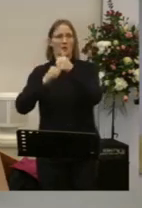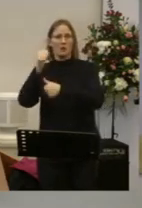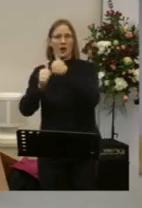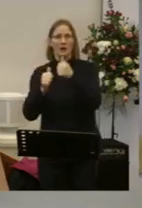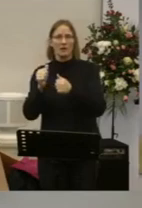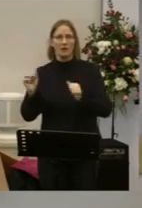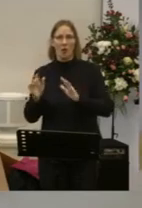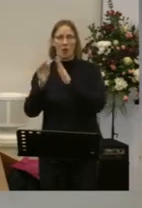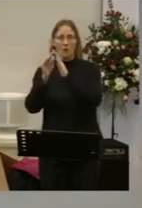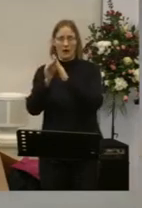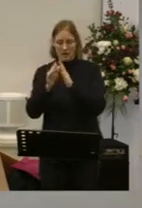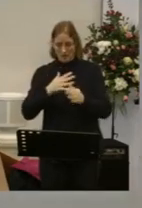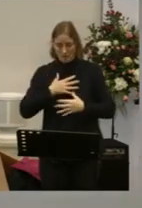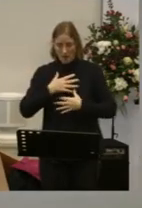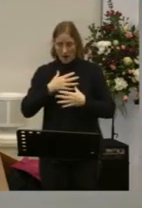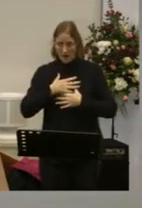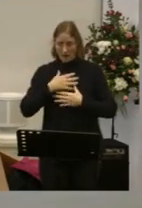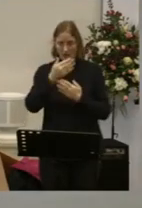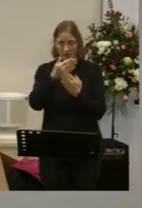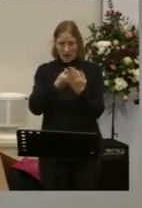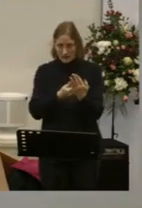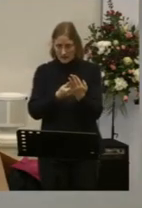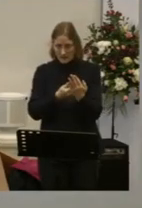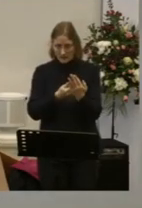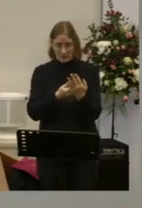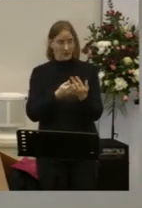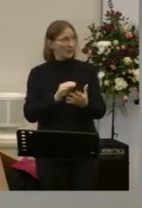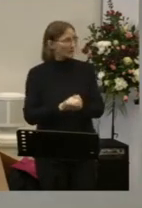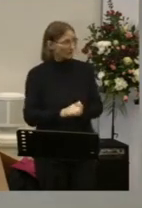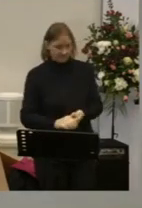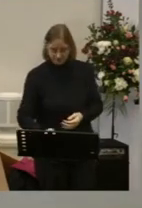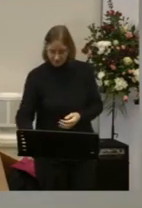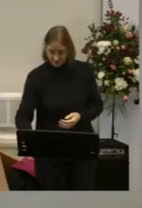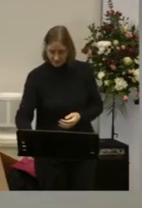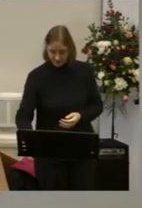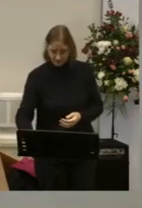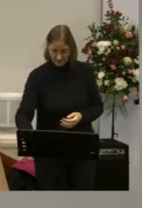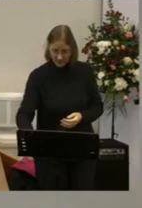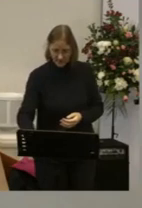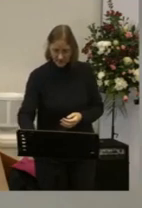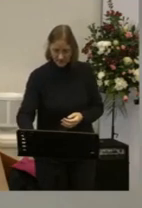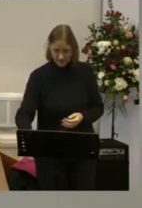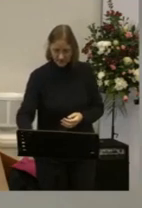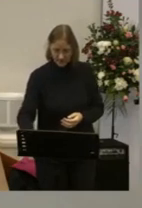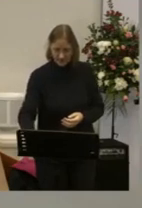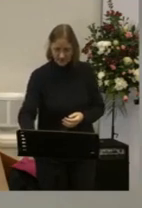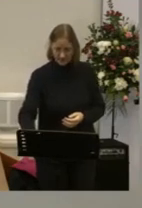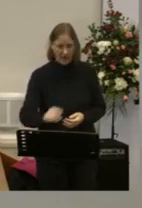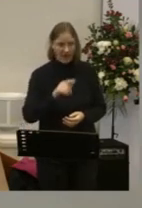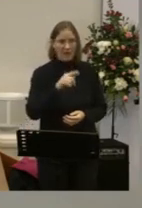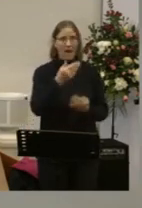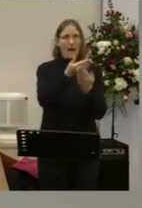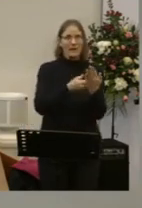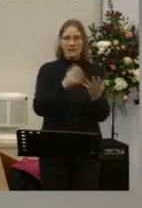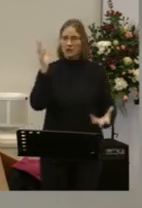What an incredible passage What an astonishing summary Of what we believe as